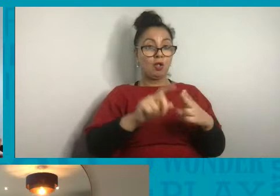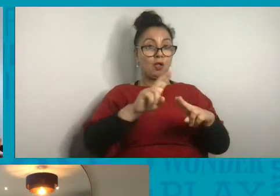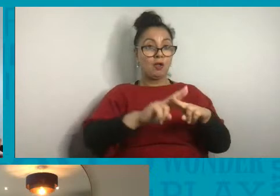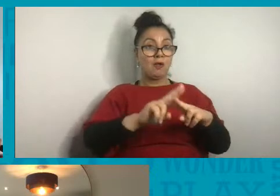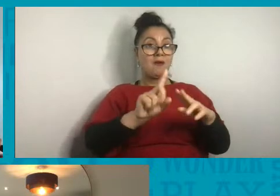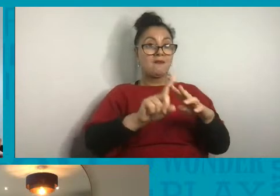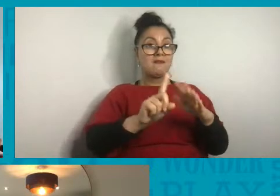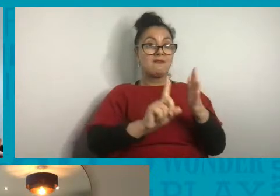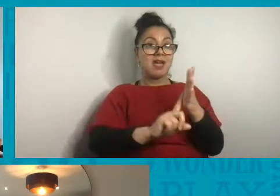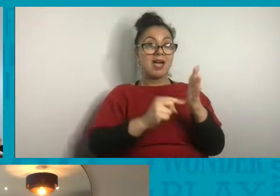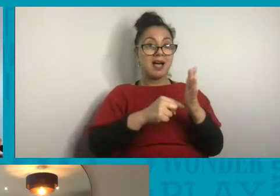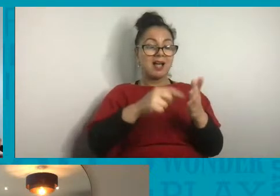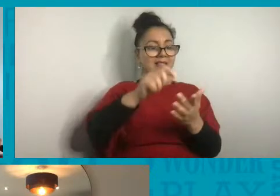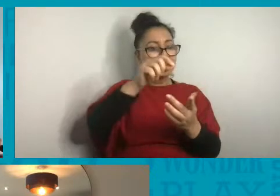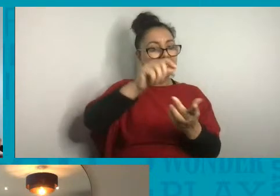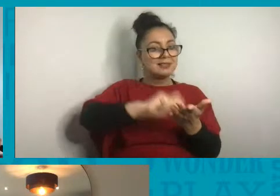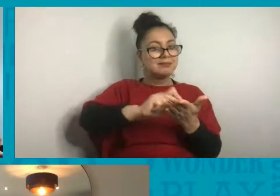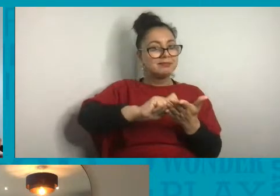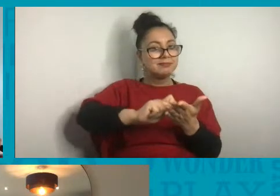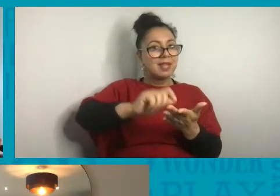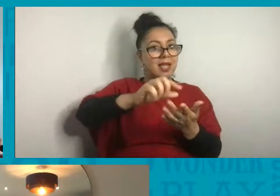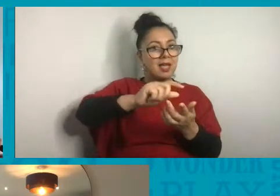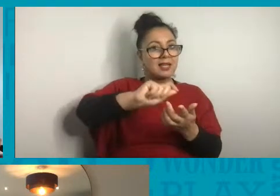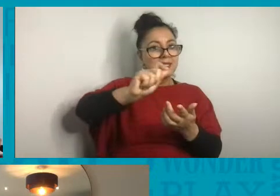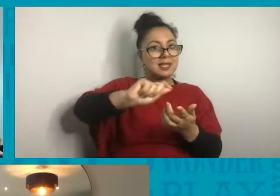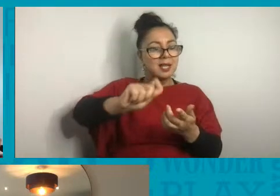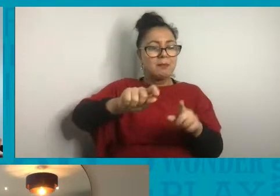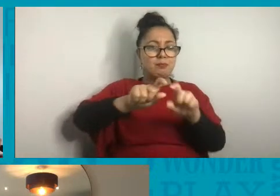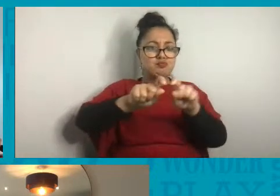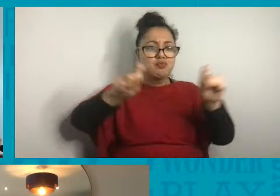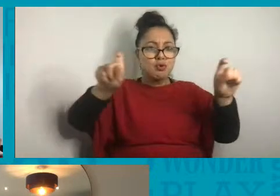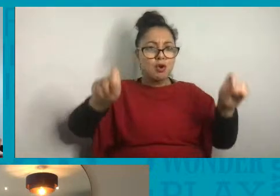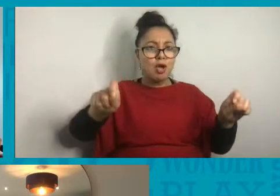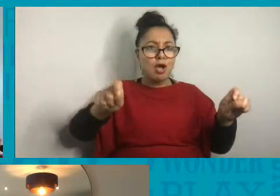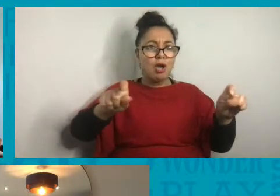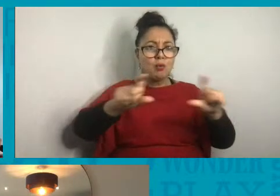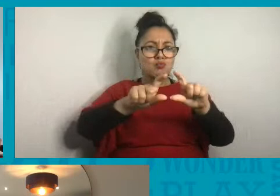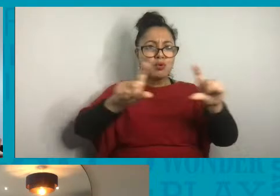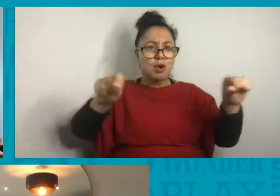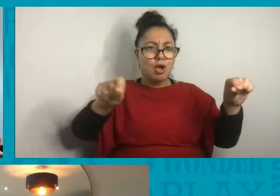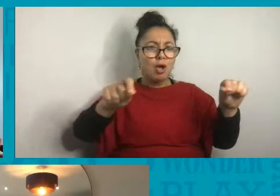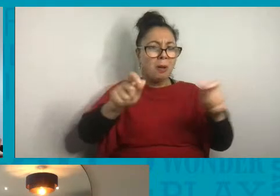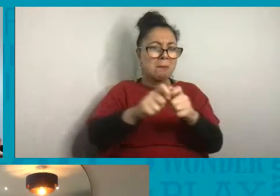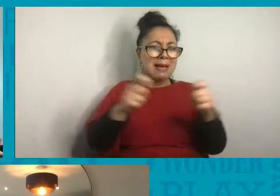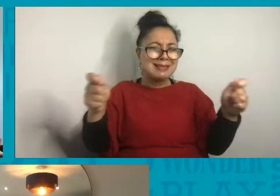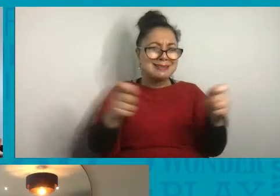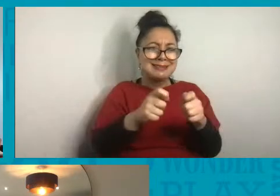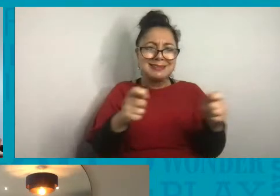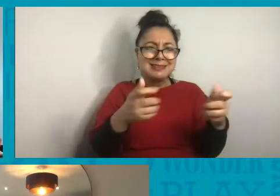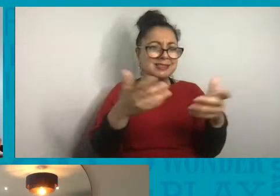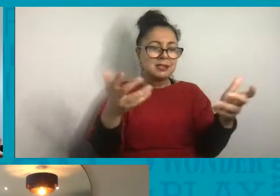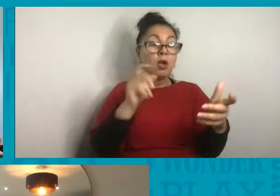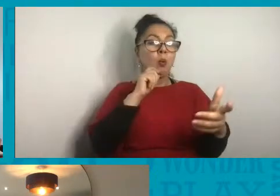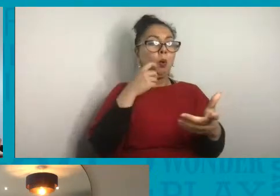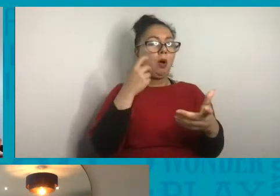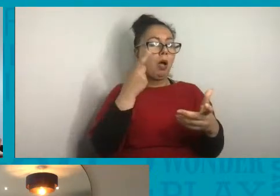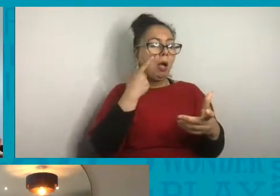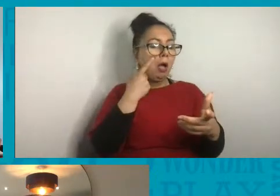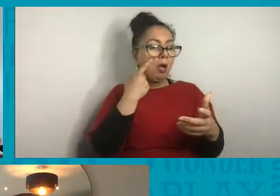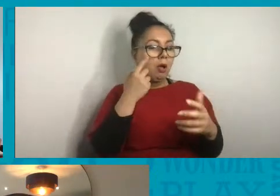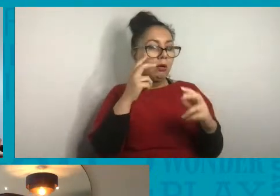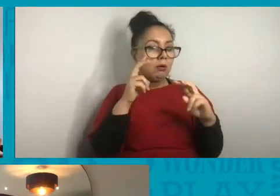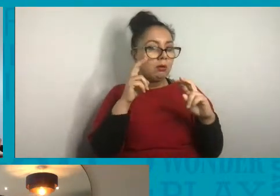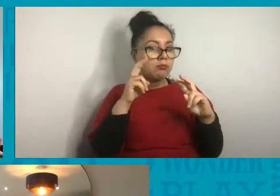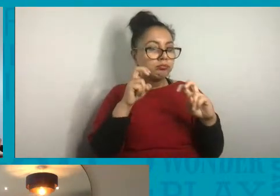again, rulers, magazines and glue. And we're going to explore in a moment,